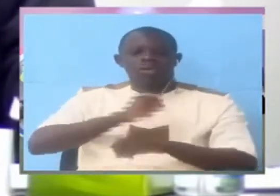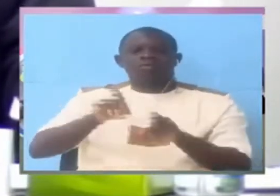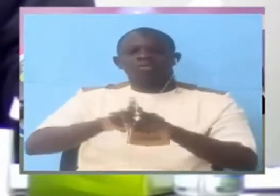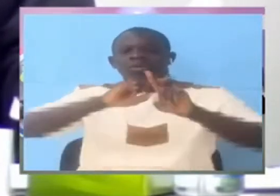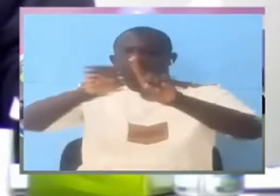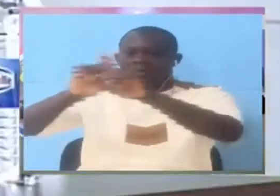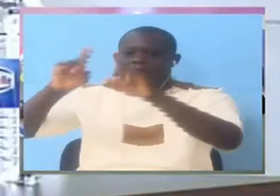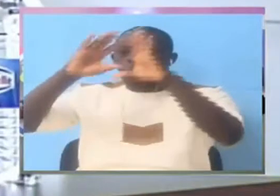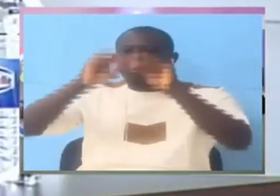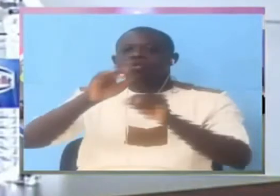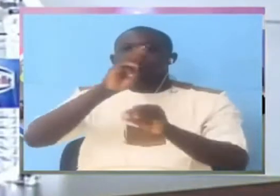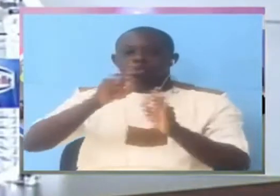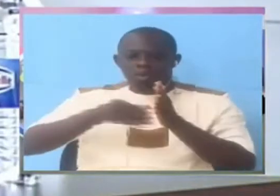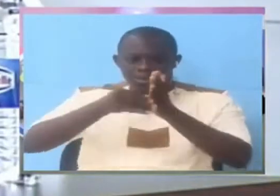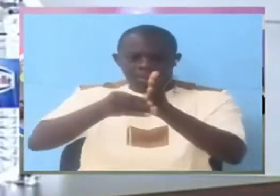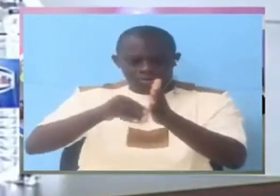directors would be a